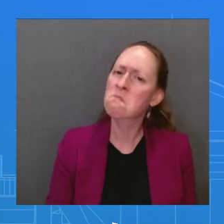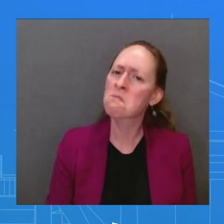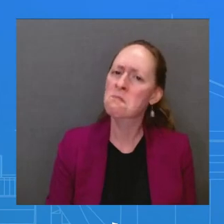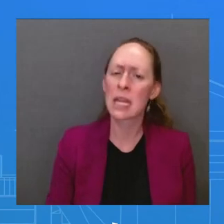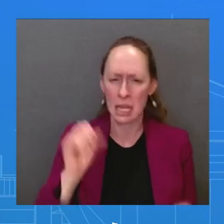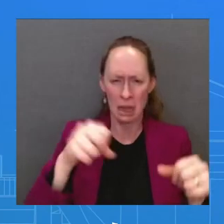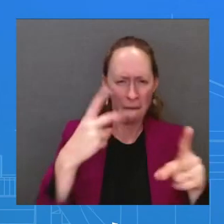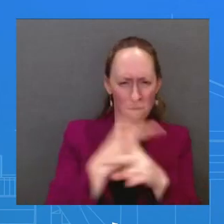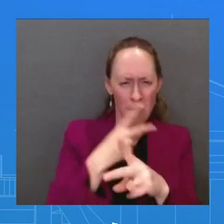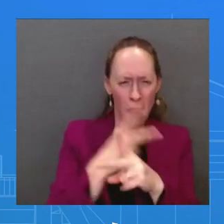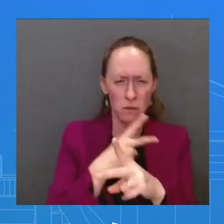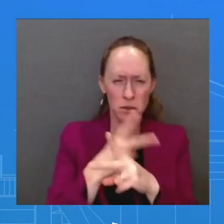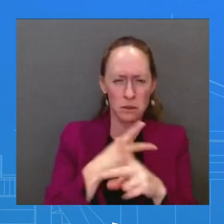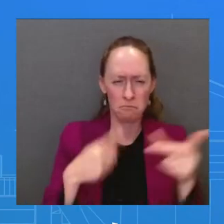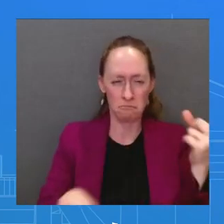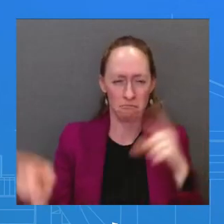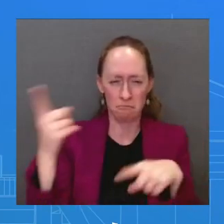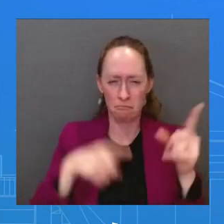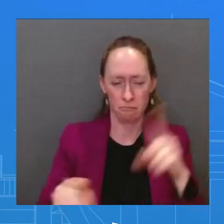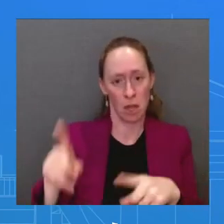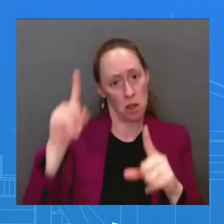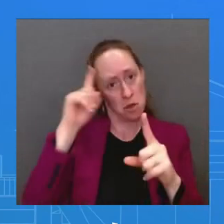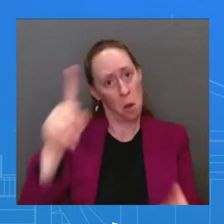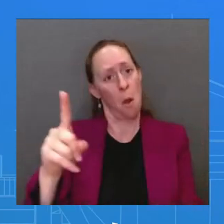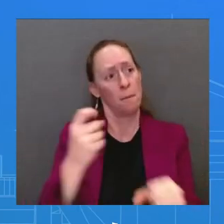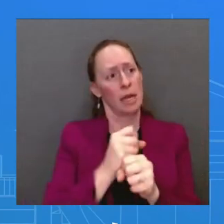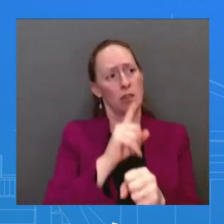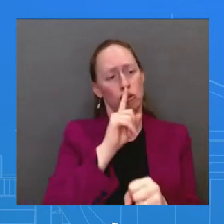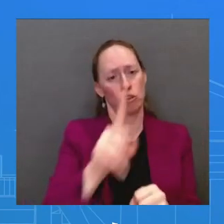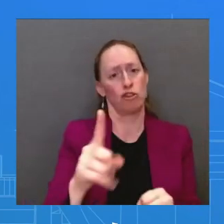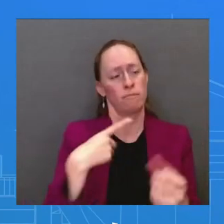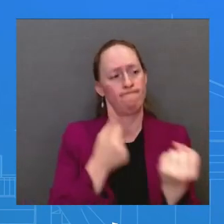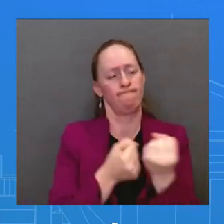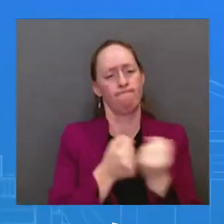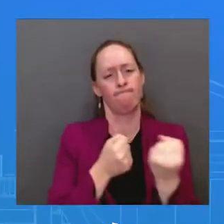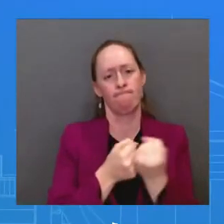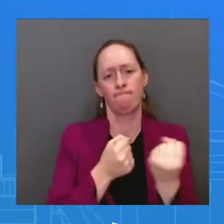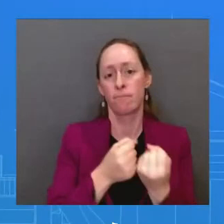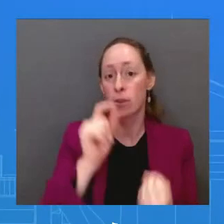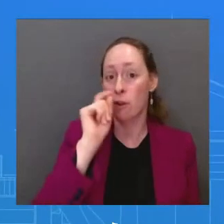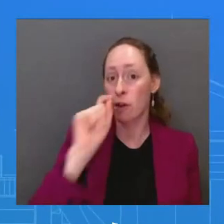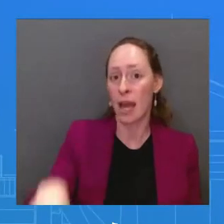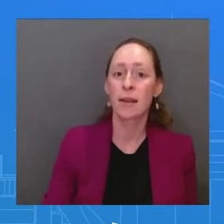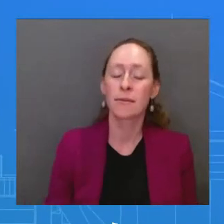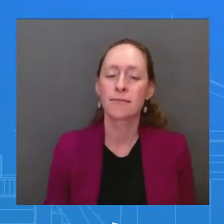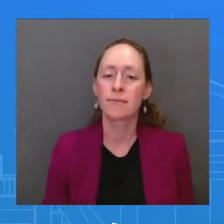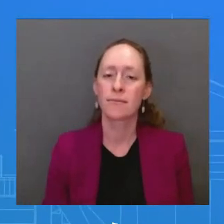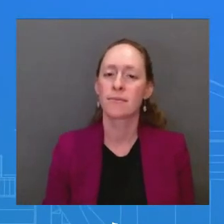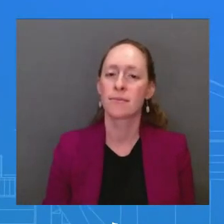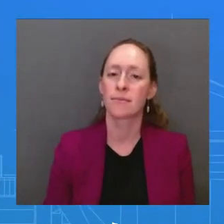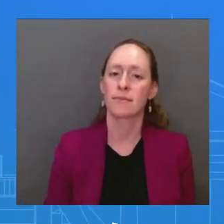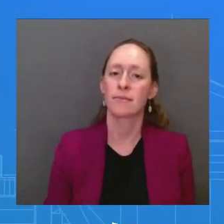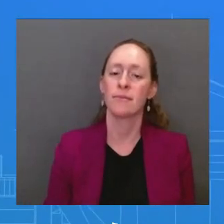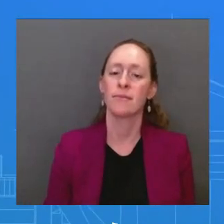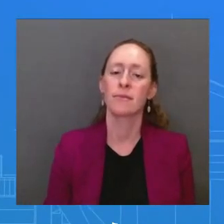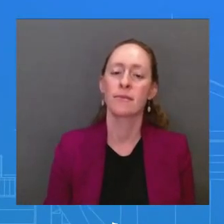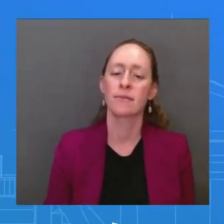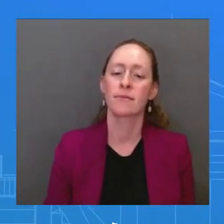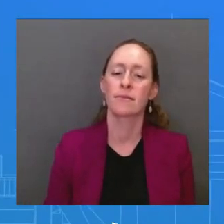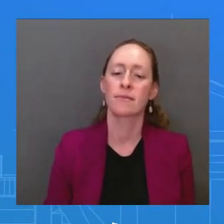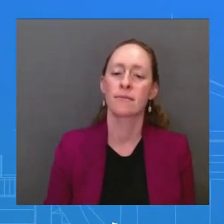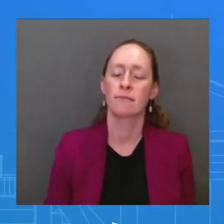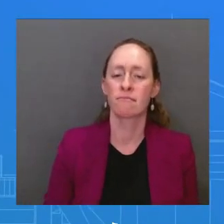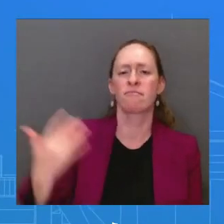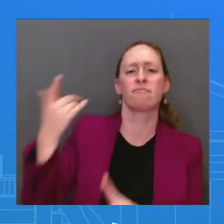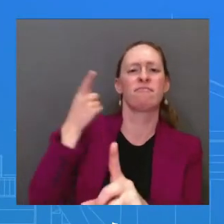what it needs. Yeah. Thanks. Jay. On World Bank reforms, on the one hand, you've talked about it not being about a specific country, that it's